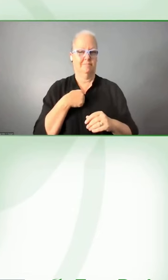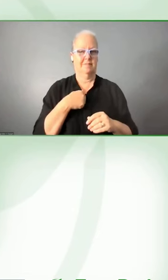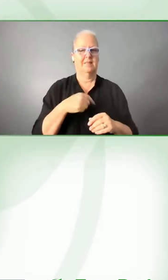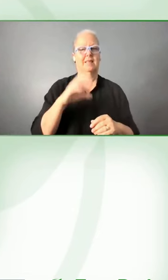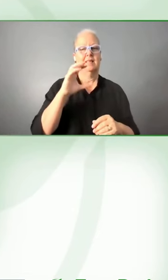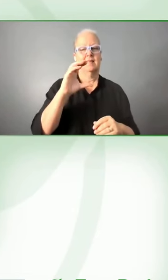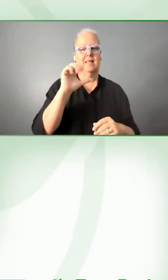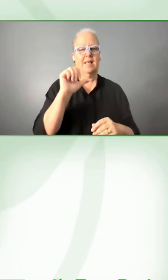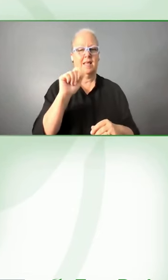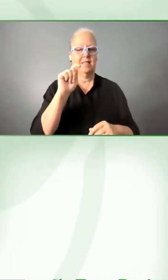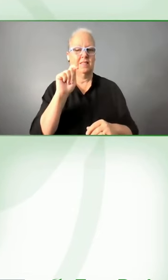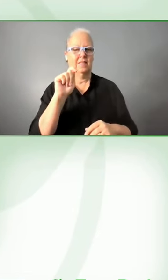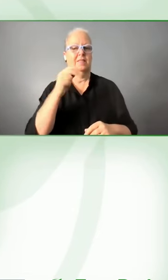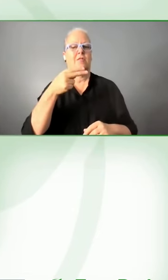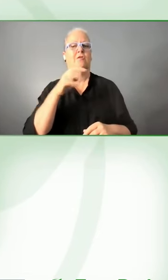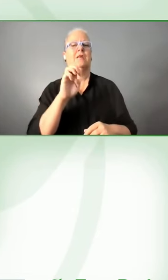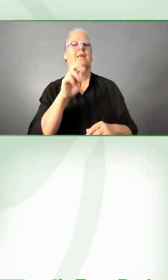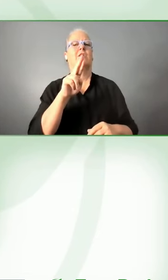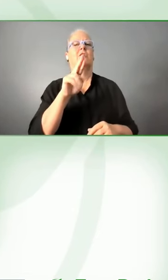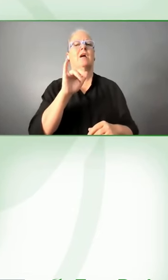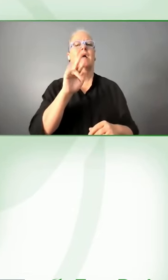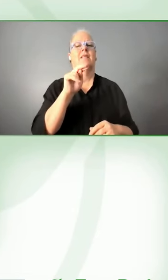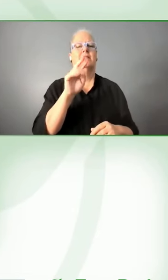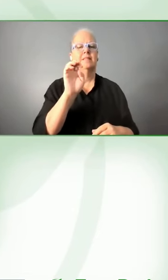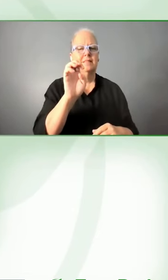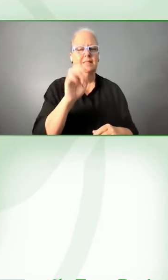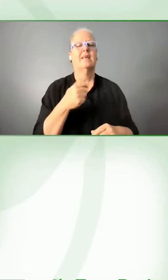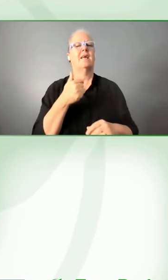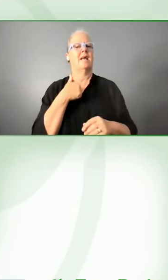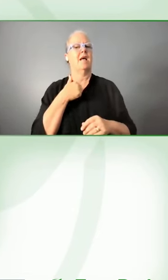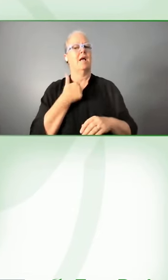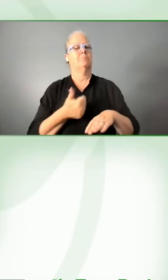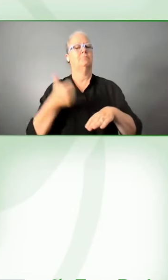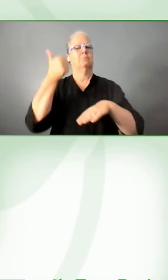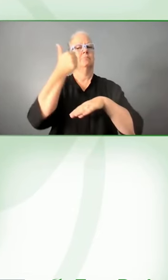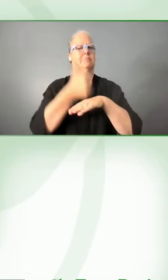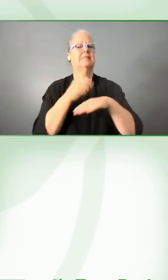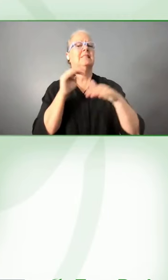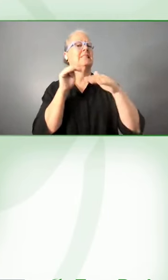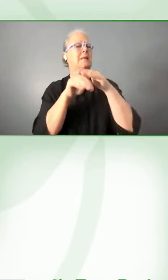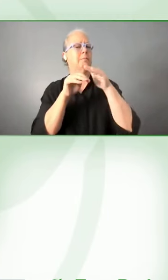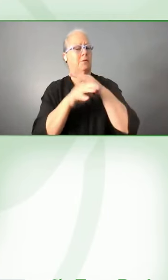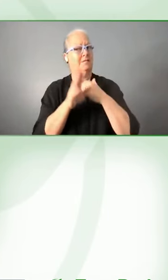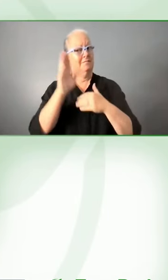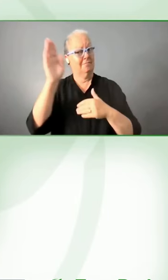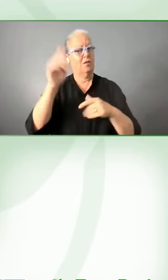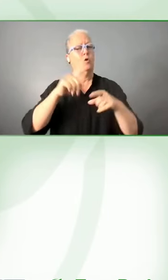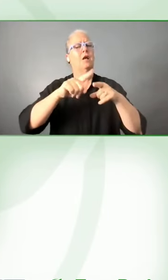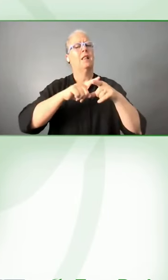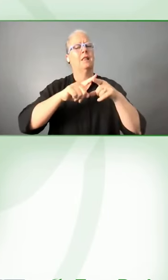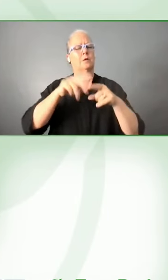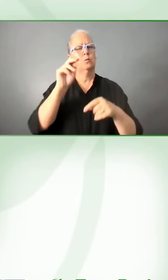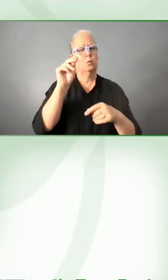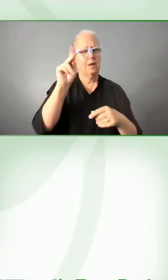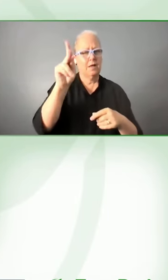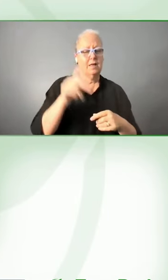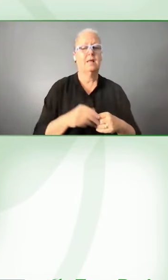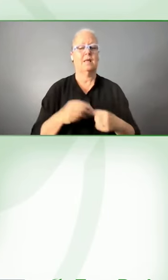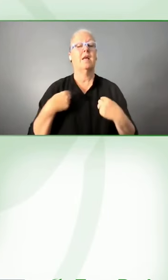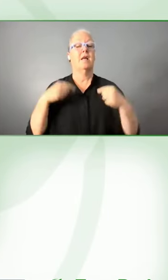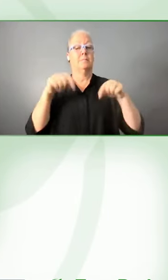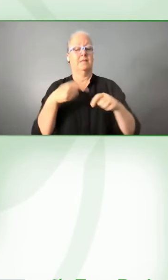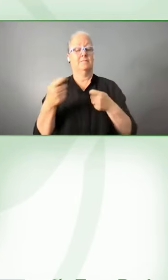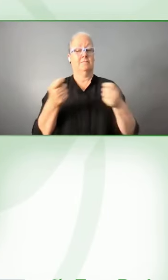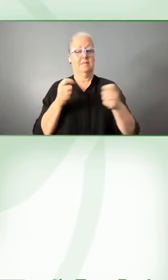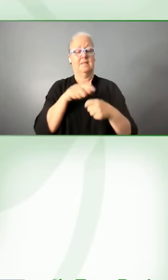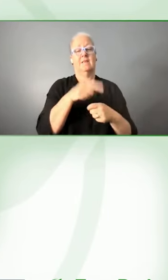accessibility at Barclays Bank in the UK I'm delighted to be chairing this morning's panel session on financial inclusion and accessibility